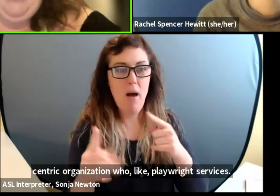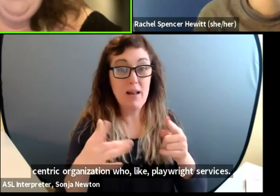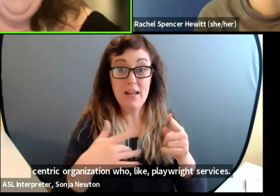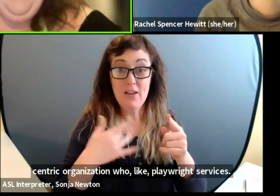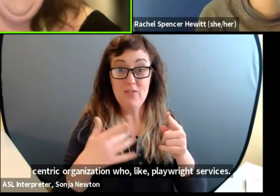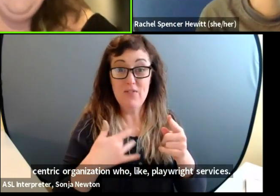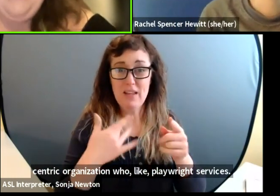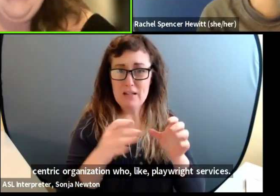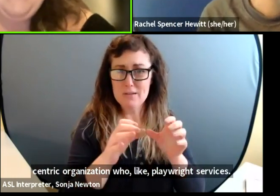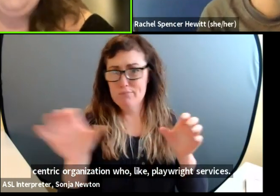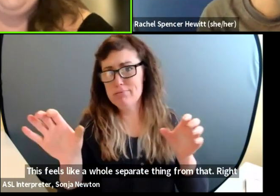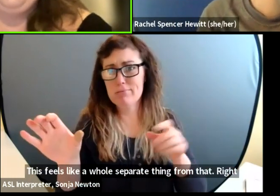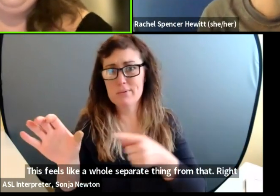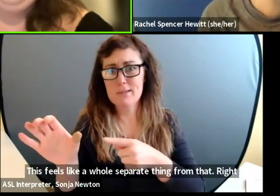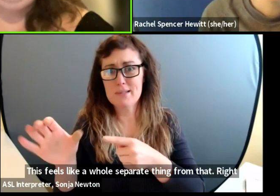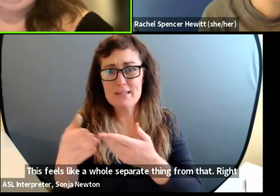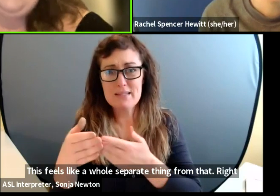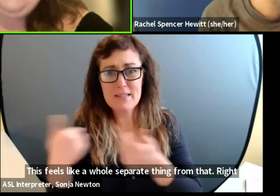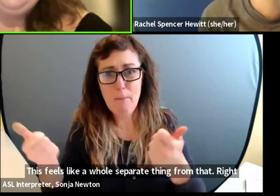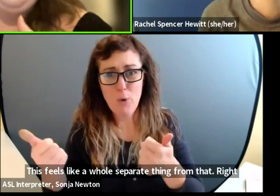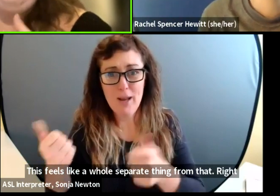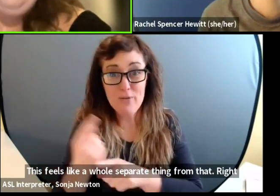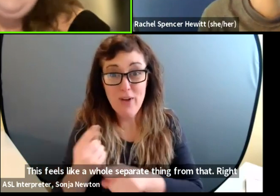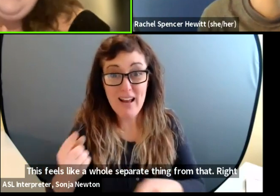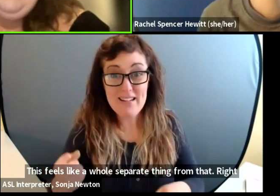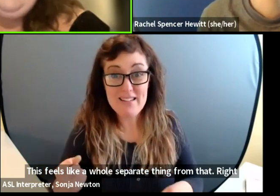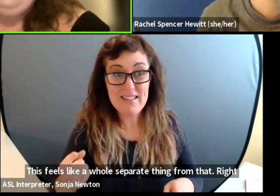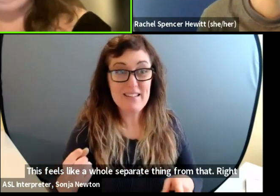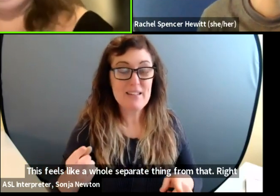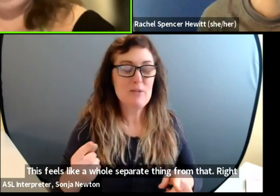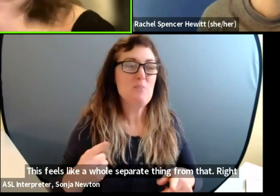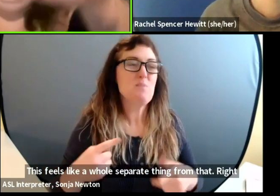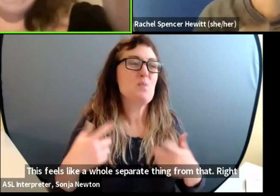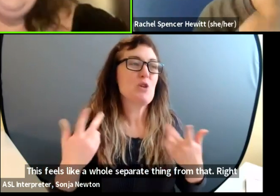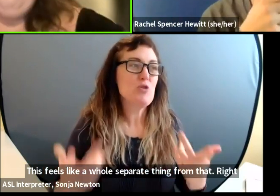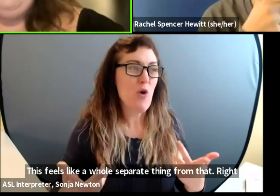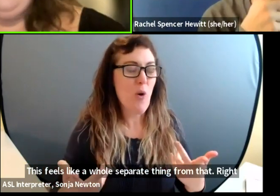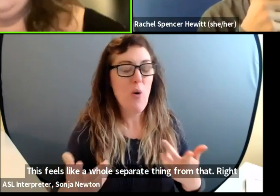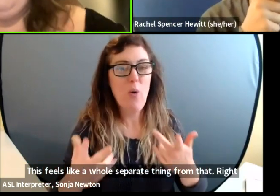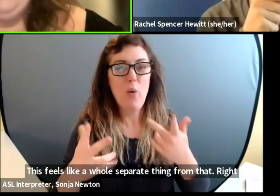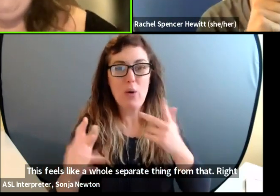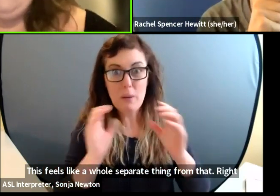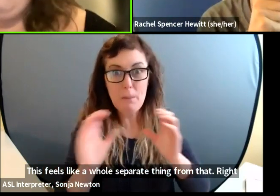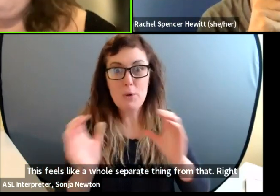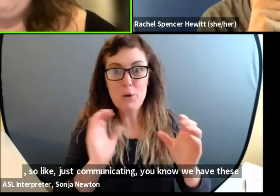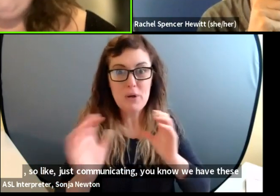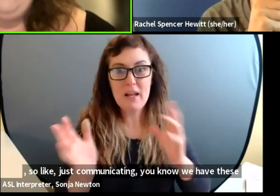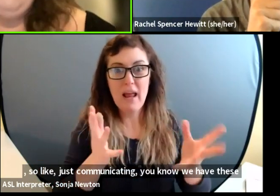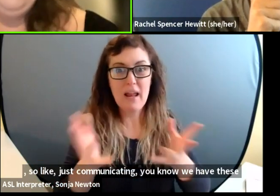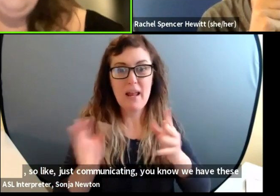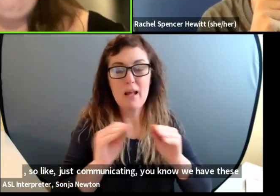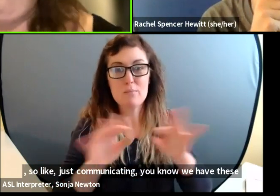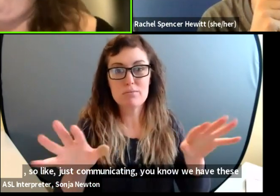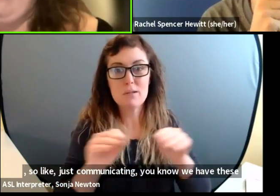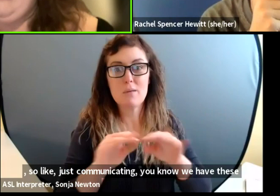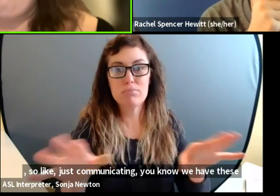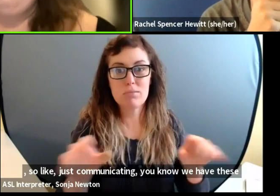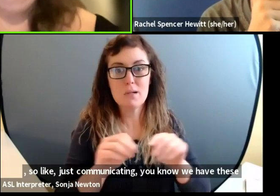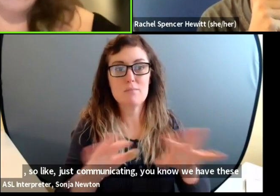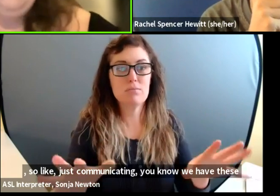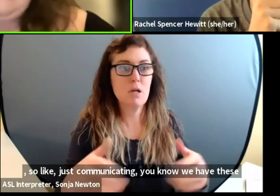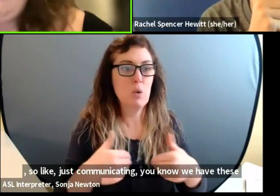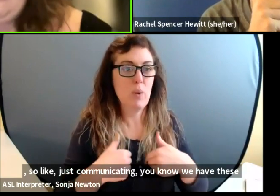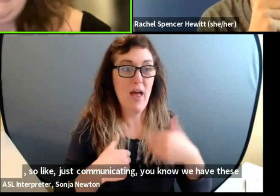thing from that. Right. So like just communicating, you know, we have these playwright development programs. We have about